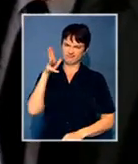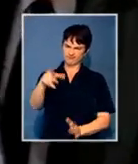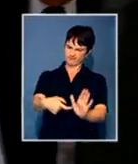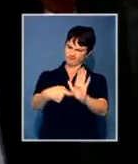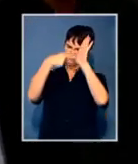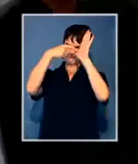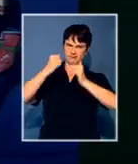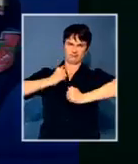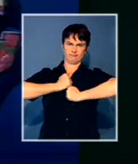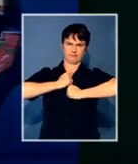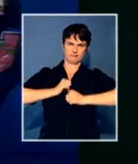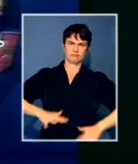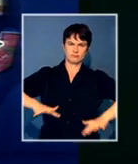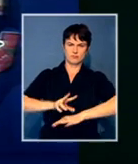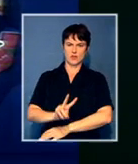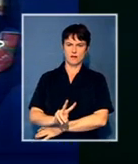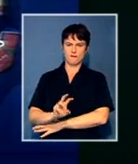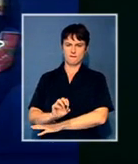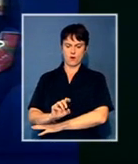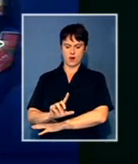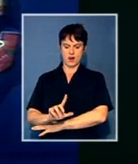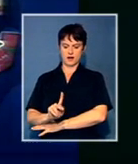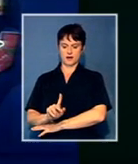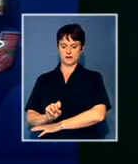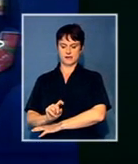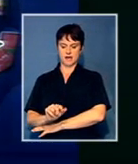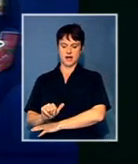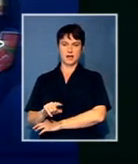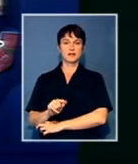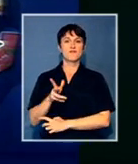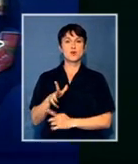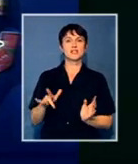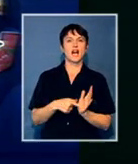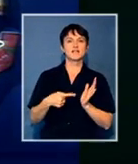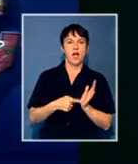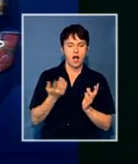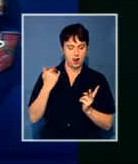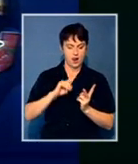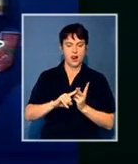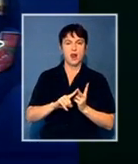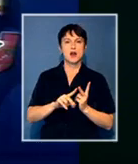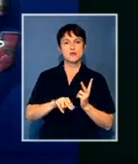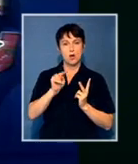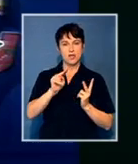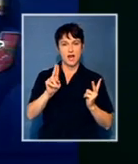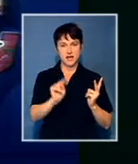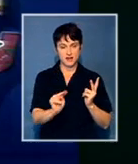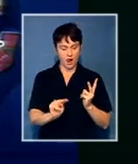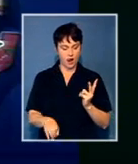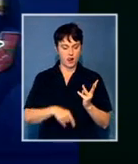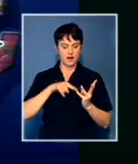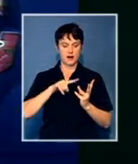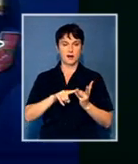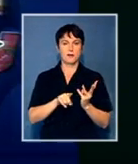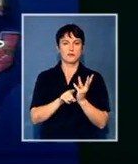The envisaged area includes most of the Transvaal and Orange Free State, as well as northern Natal. Parts of